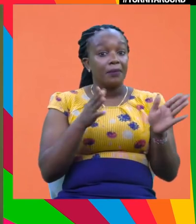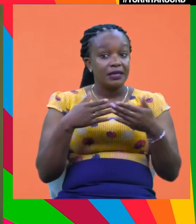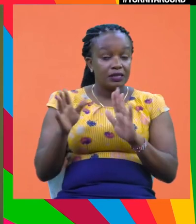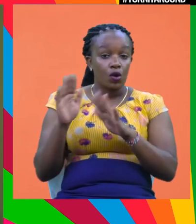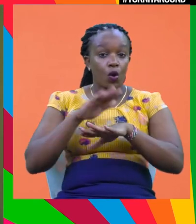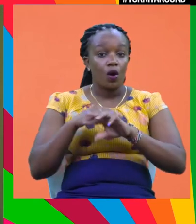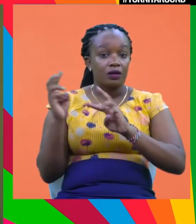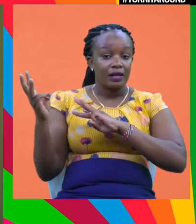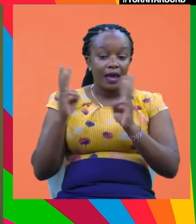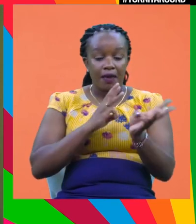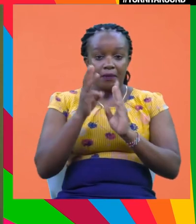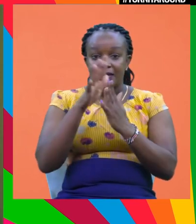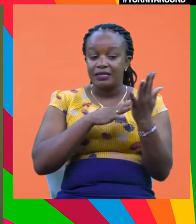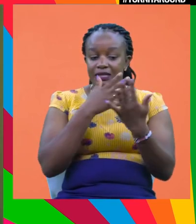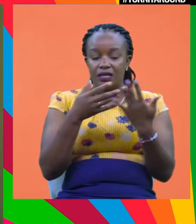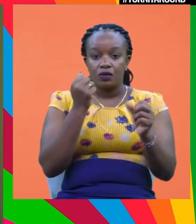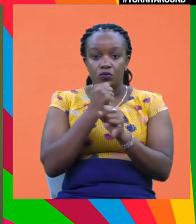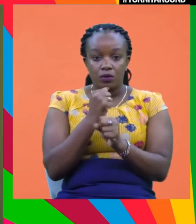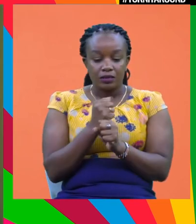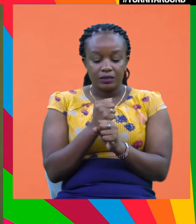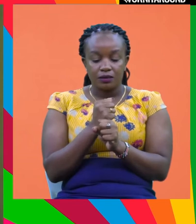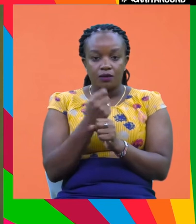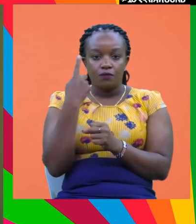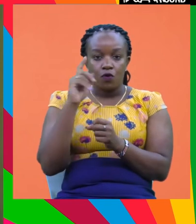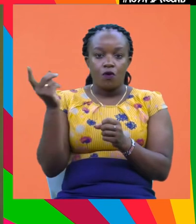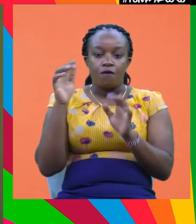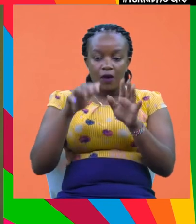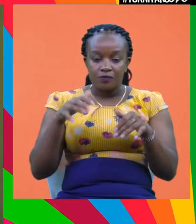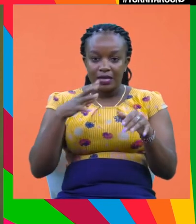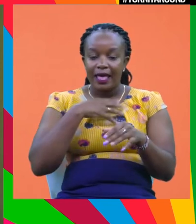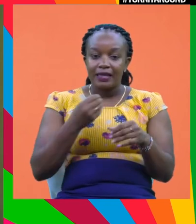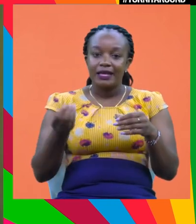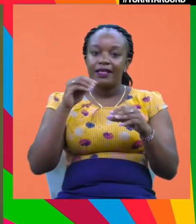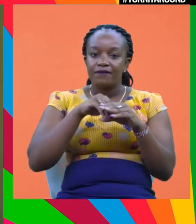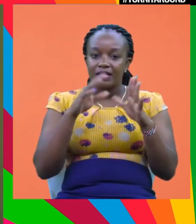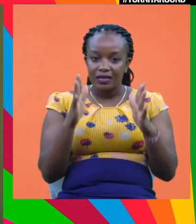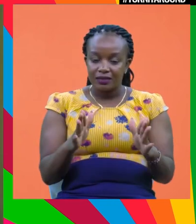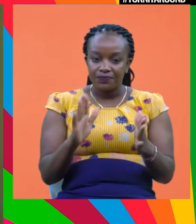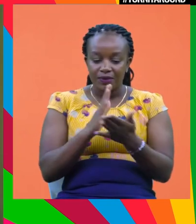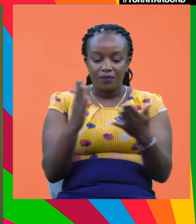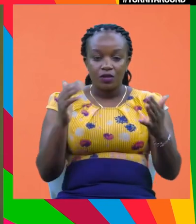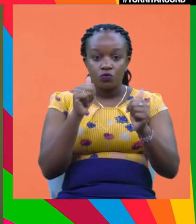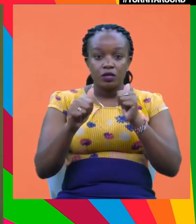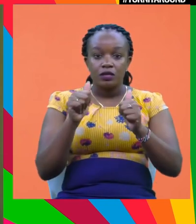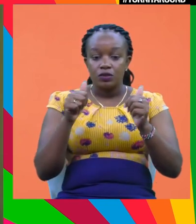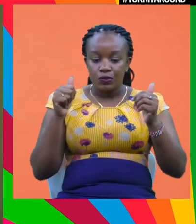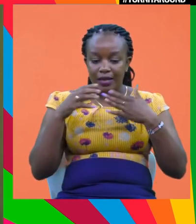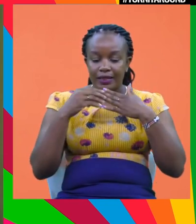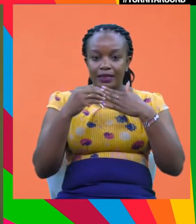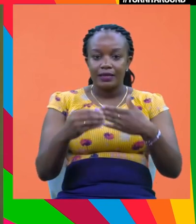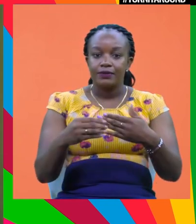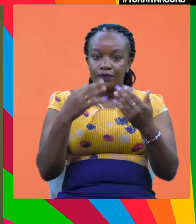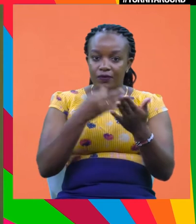of climate metrics for firms as well as investors, something similar to financial